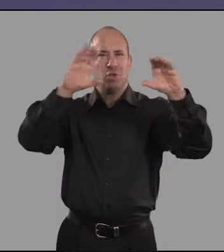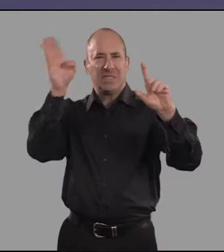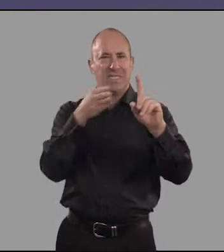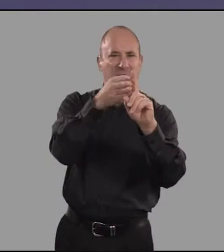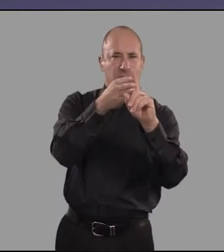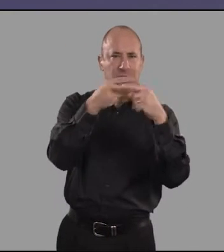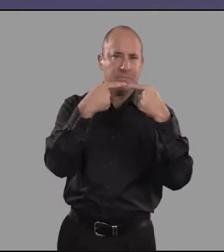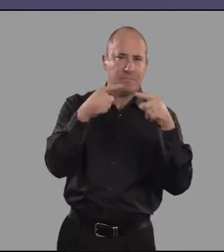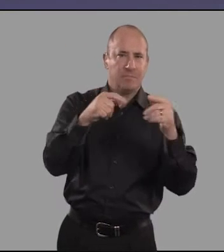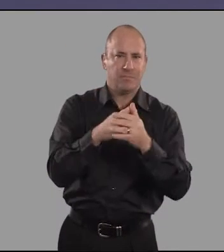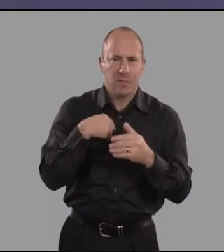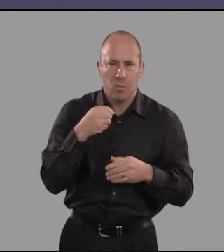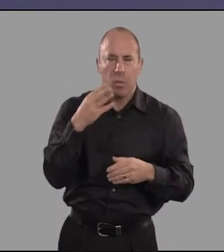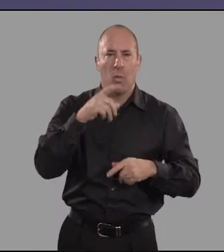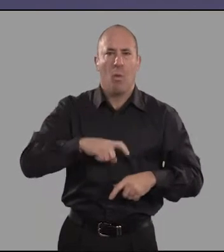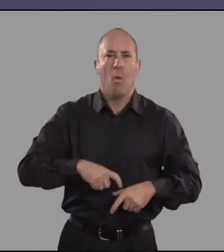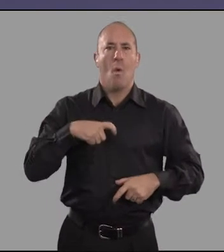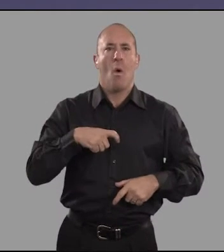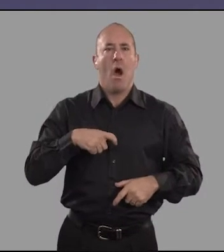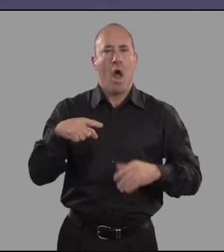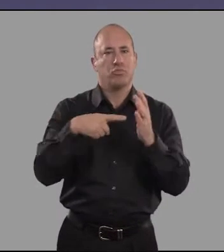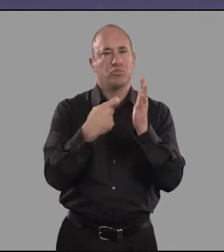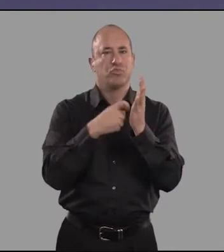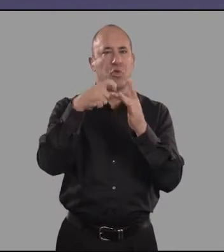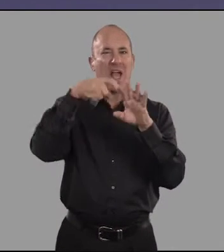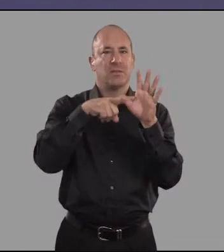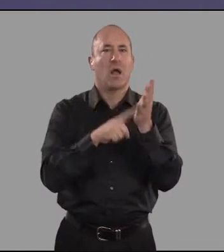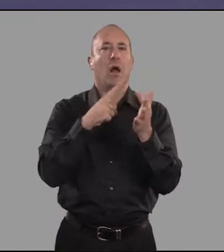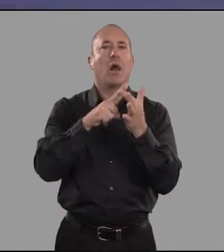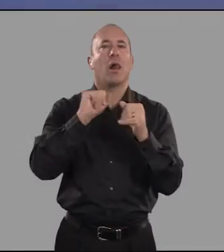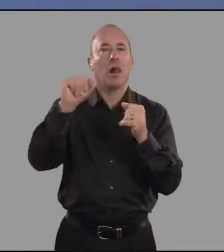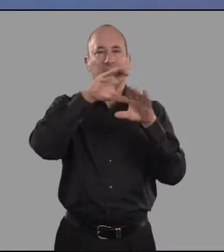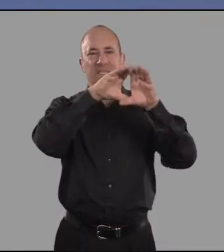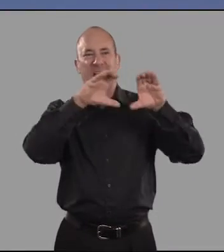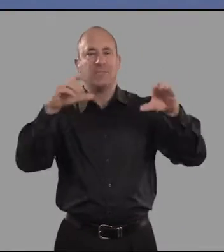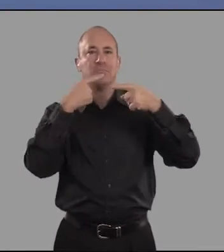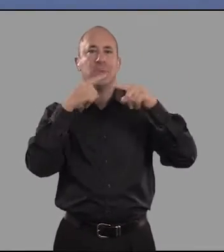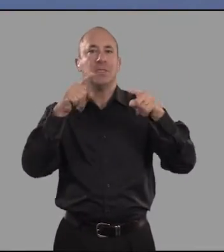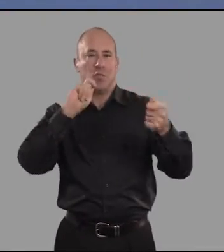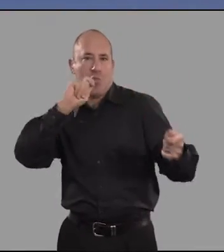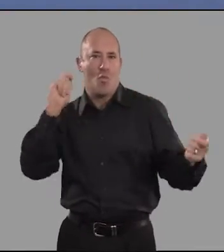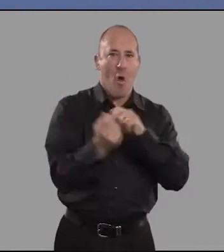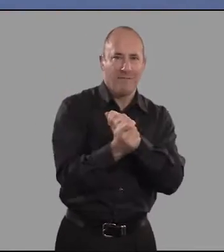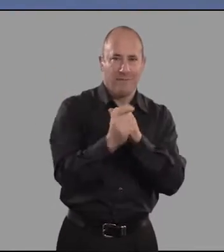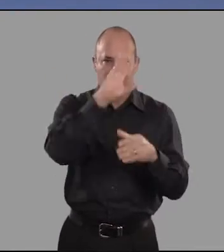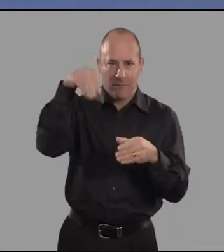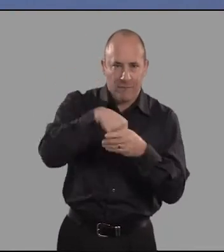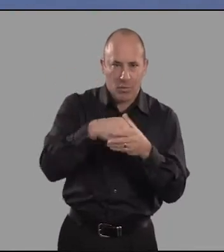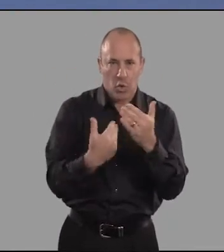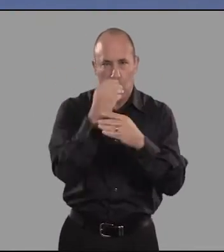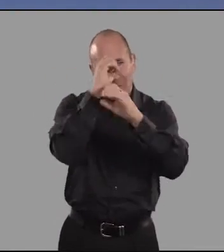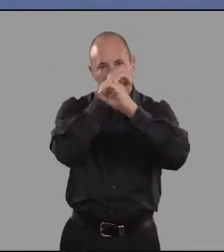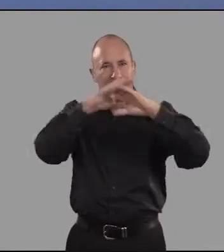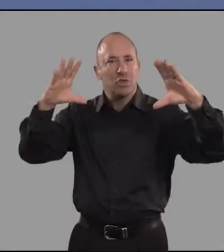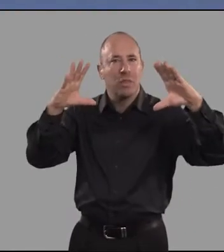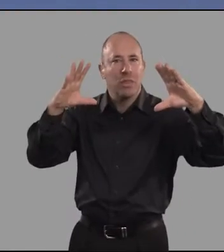This gave me the knowledge and confidence to completely rewrite the Tricycles to encapsulate a new and specific vision, which repositioned